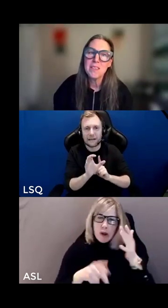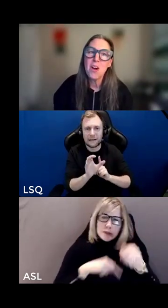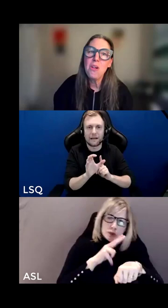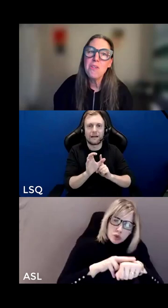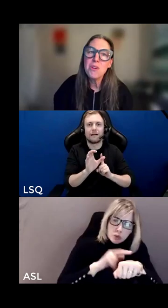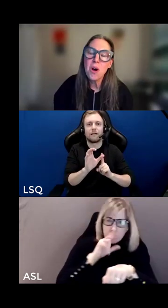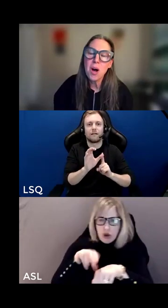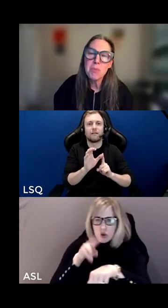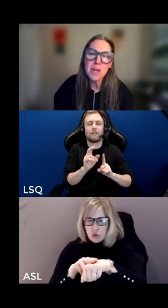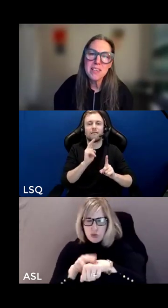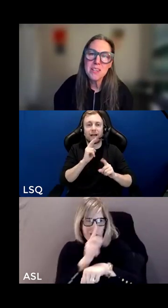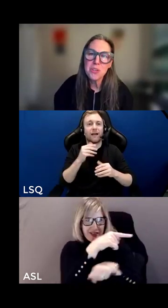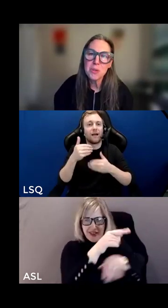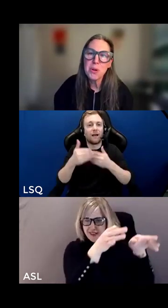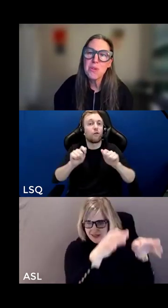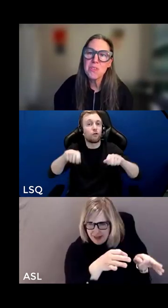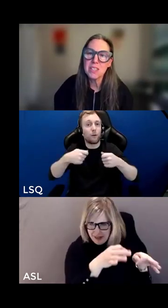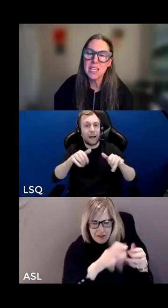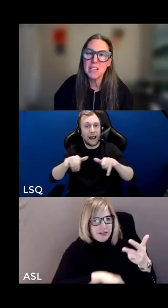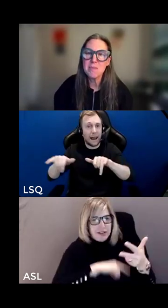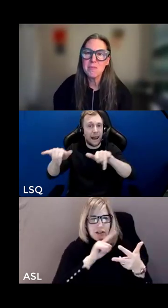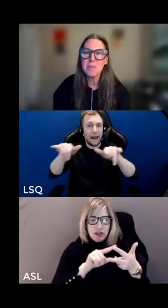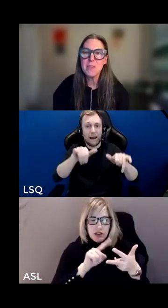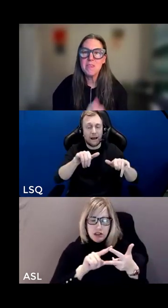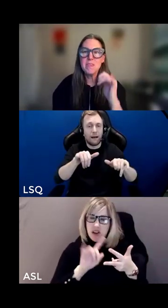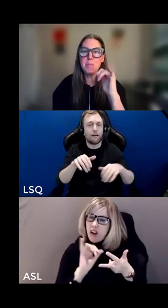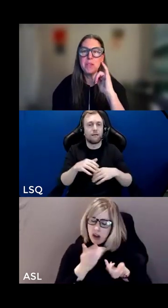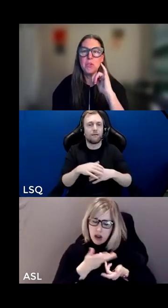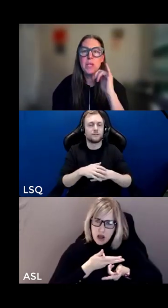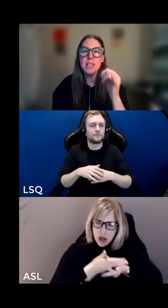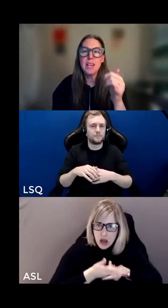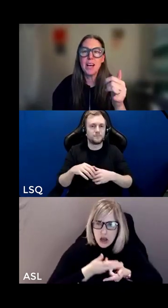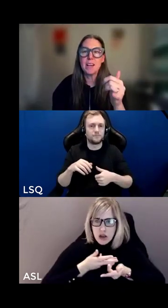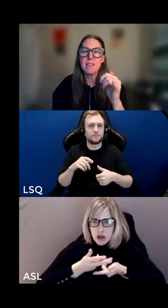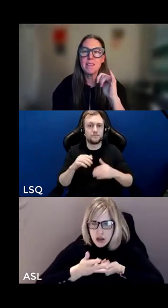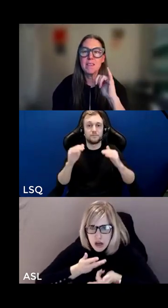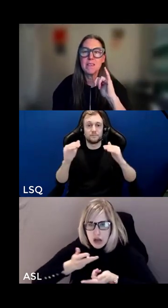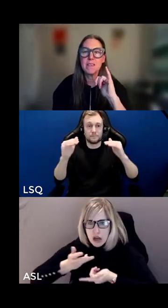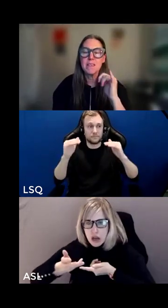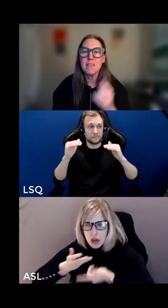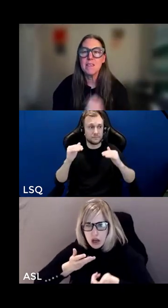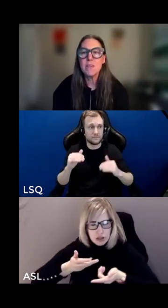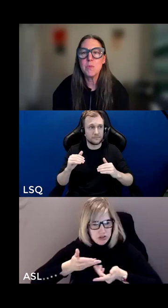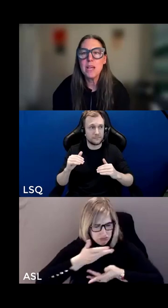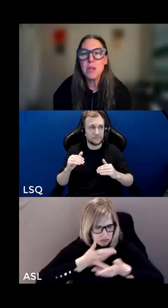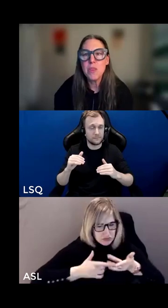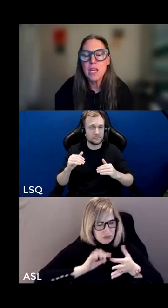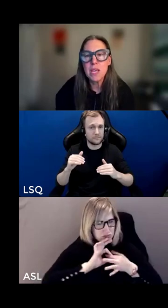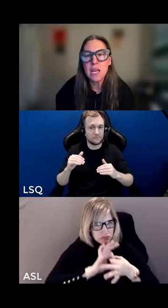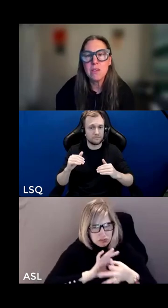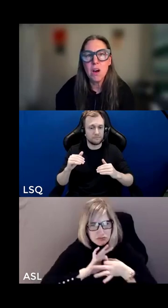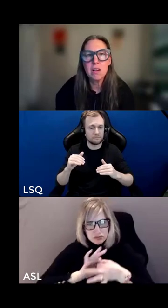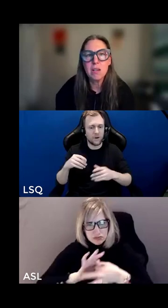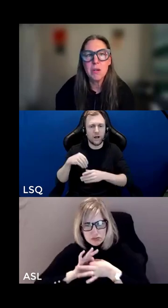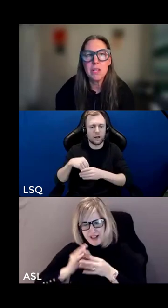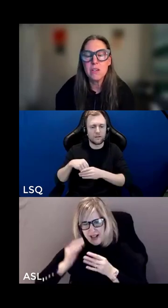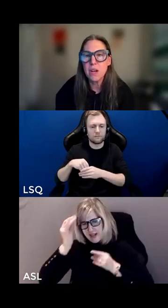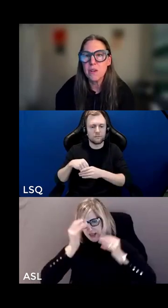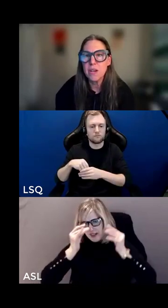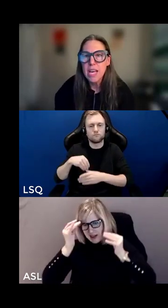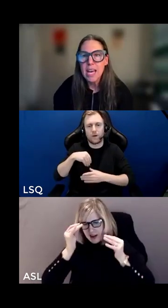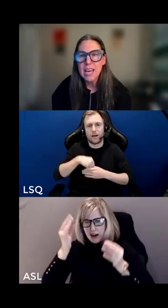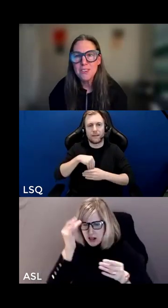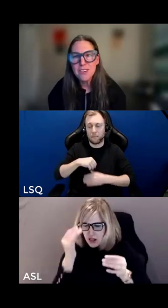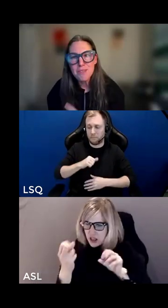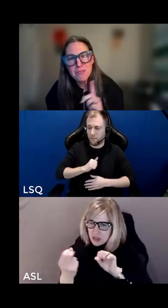they also operate interpersonally this is between us this is the way we think and talk about